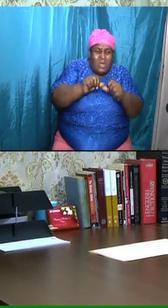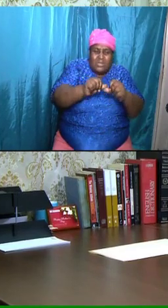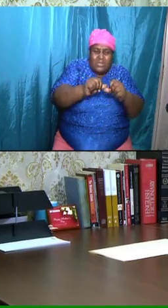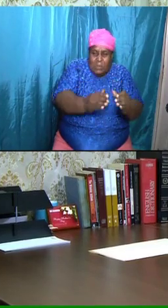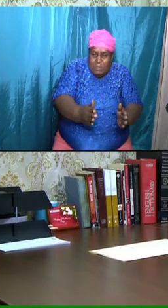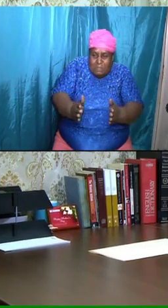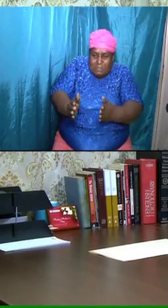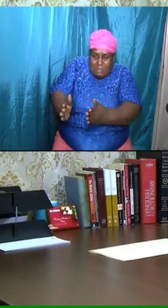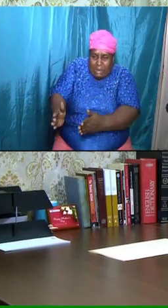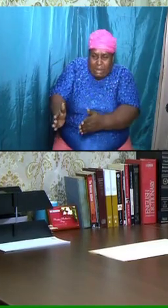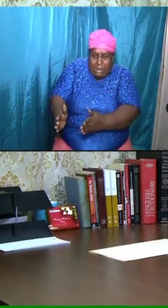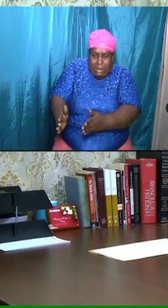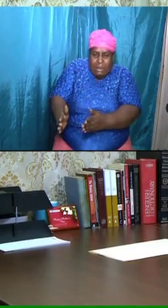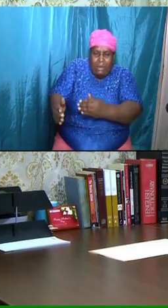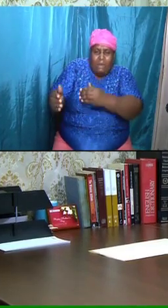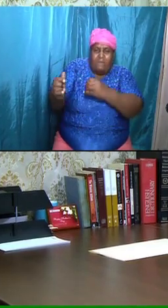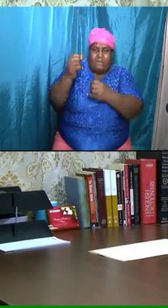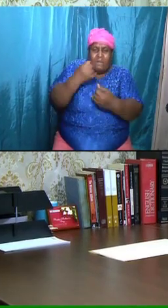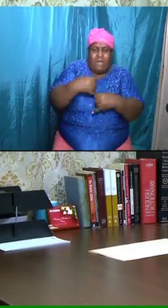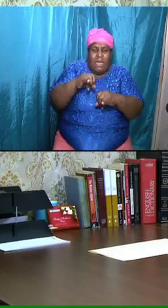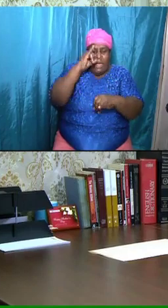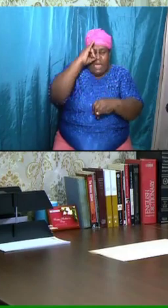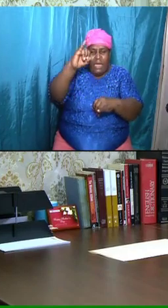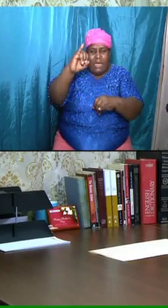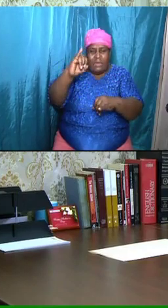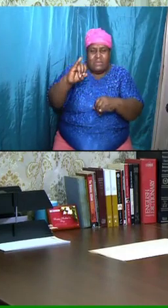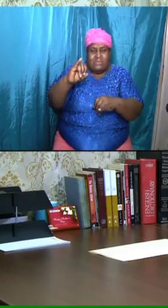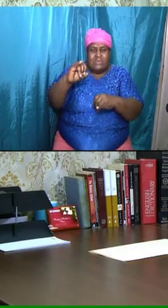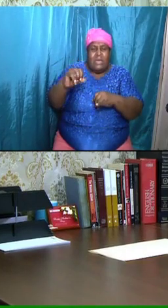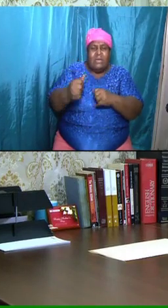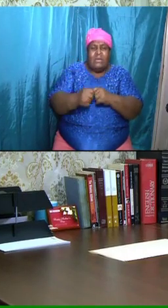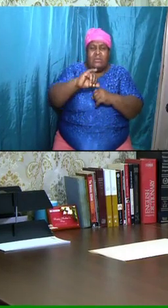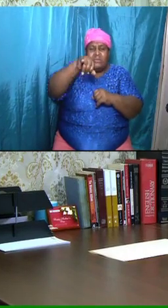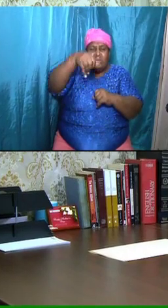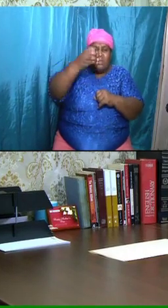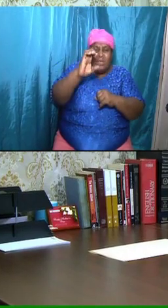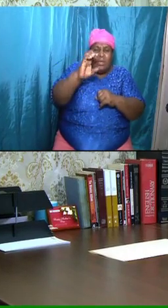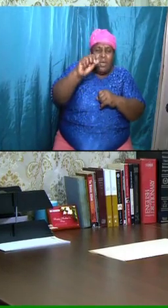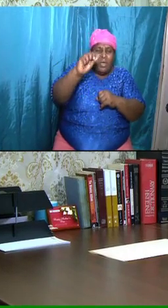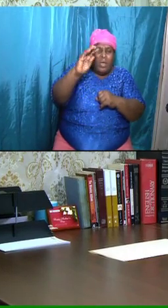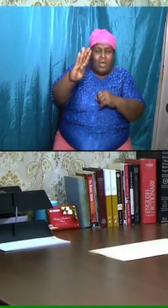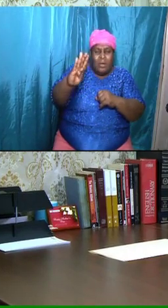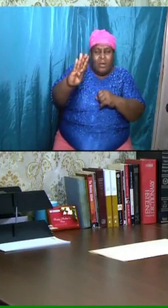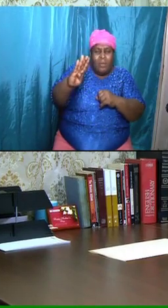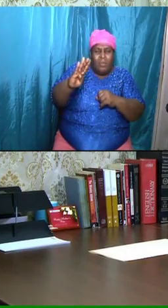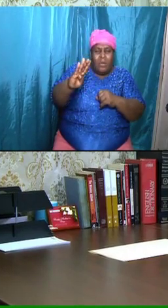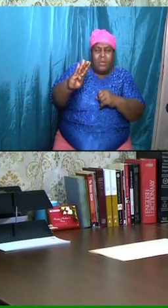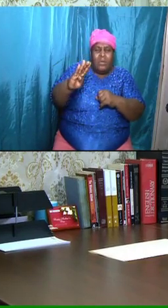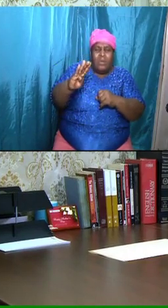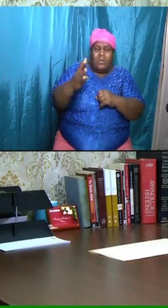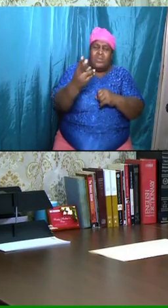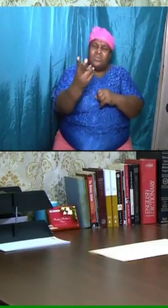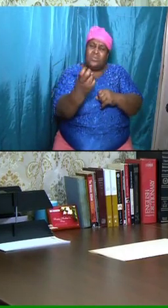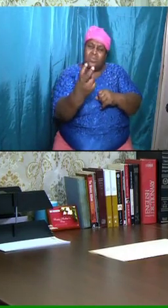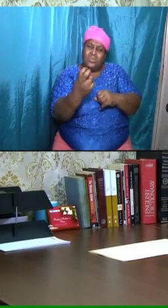Jacob, Jacob, the 12 tribes coming all the way down, and yet